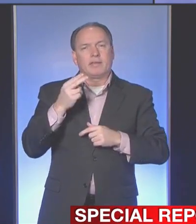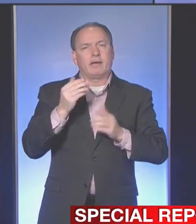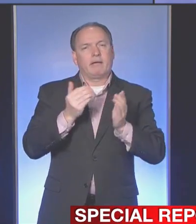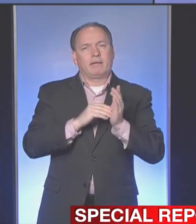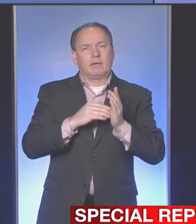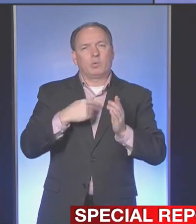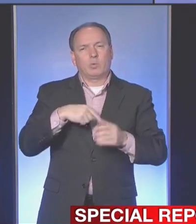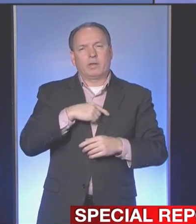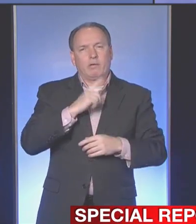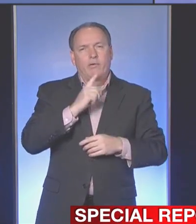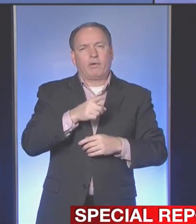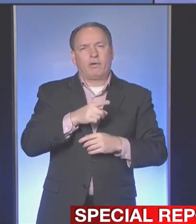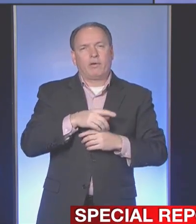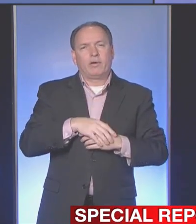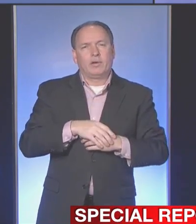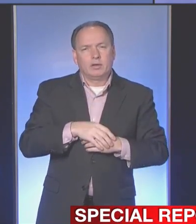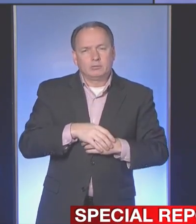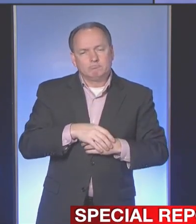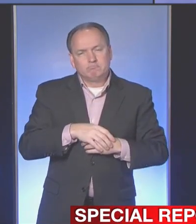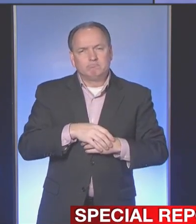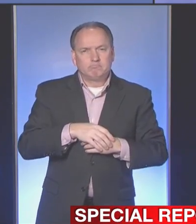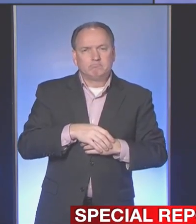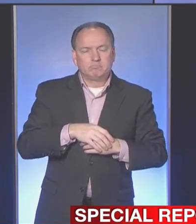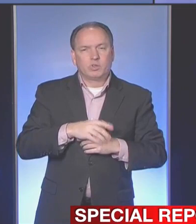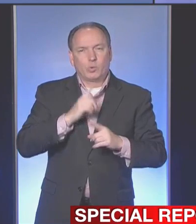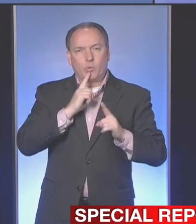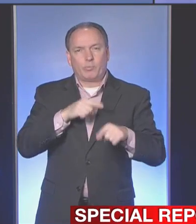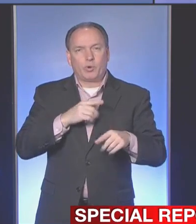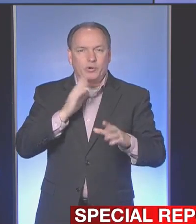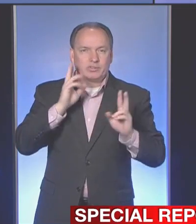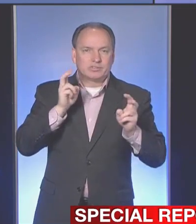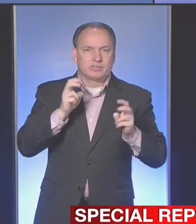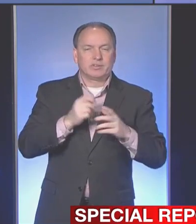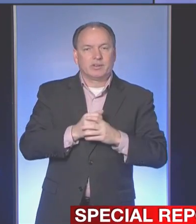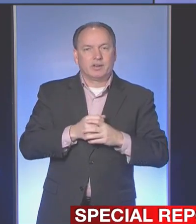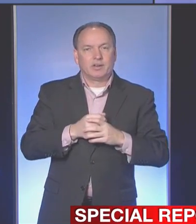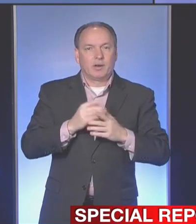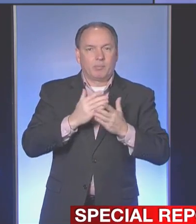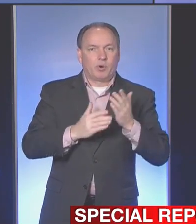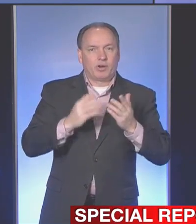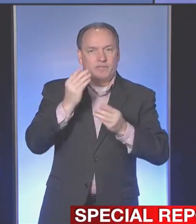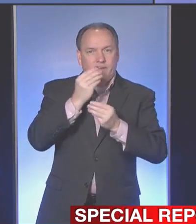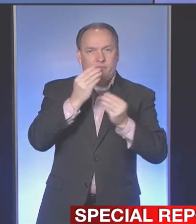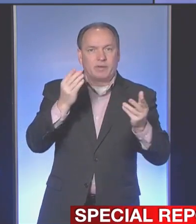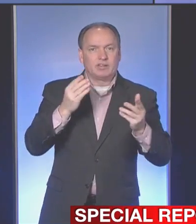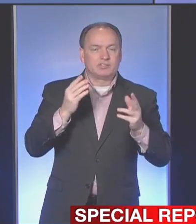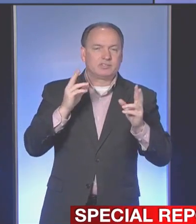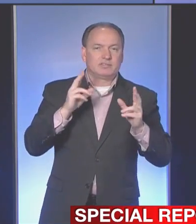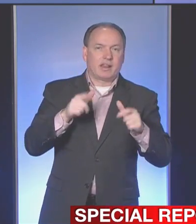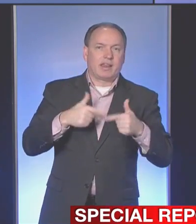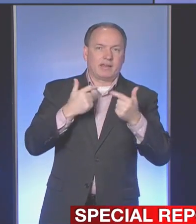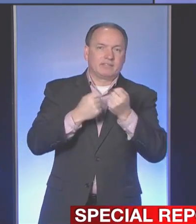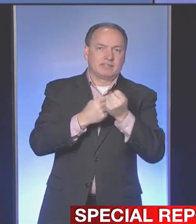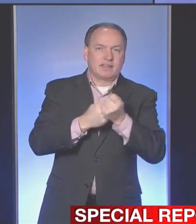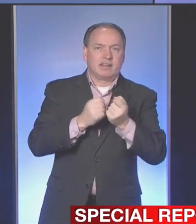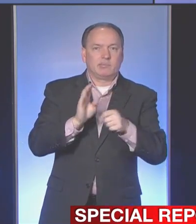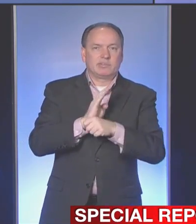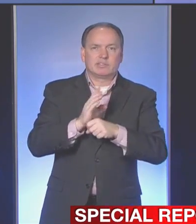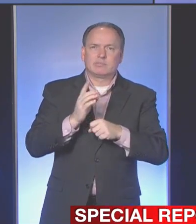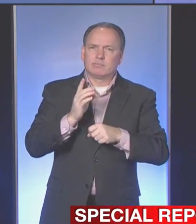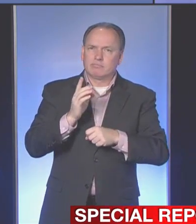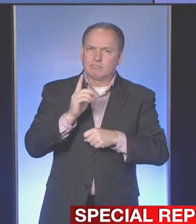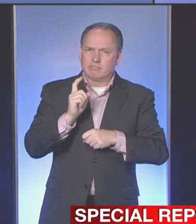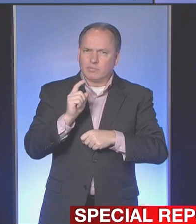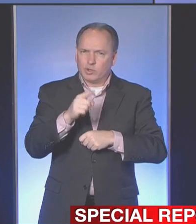we are, you know, us reporters are part of the information, we're a life sustaining business, but would you